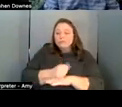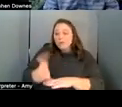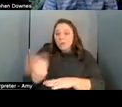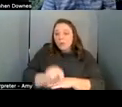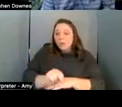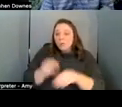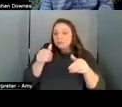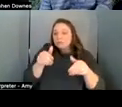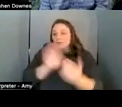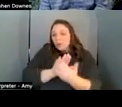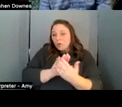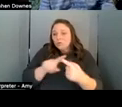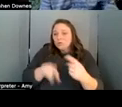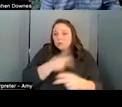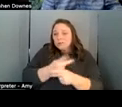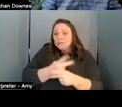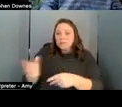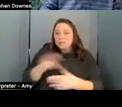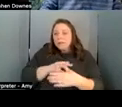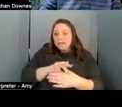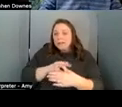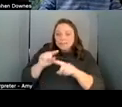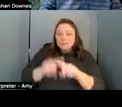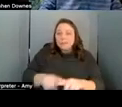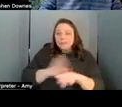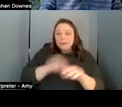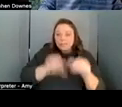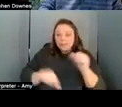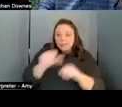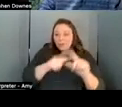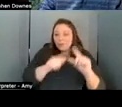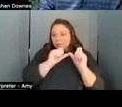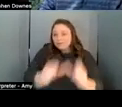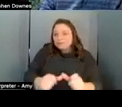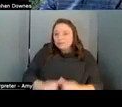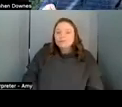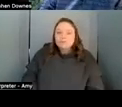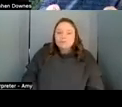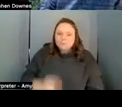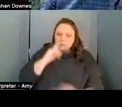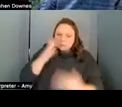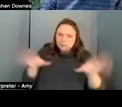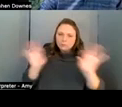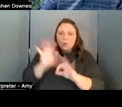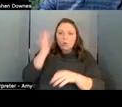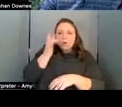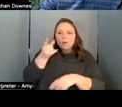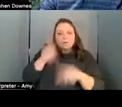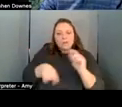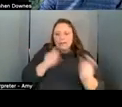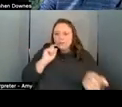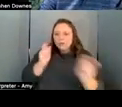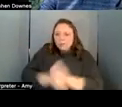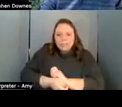all the content depends on all the other content and that's important and that's you can't change any